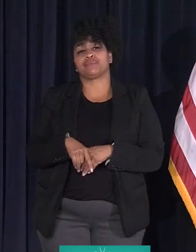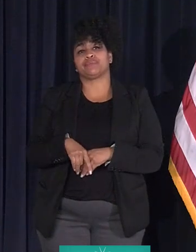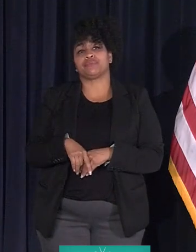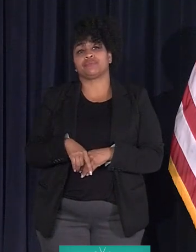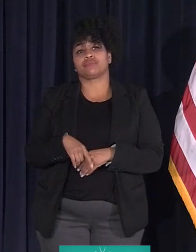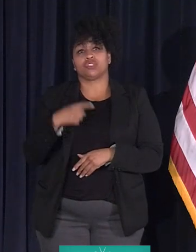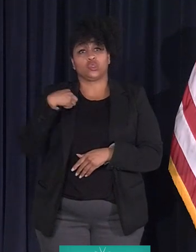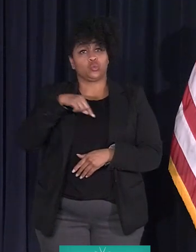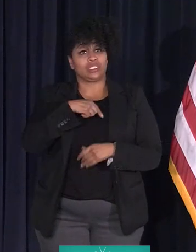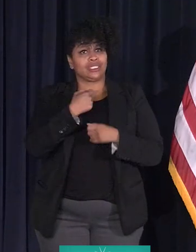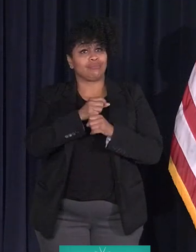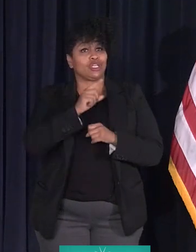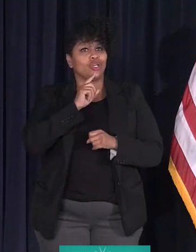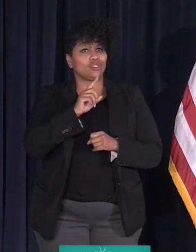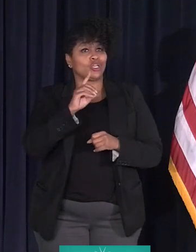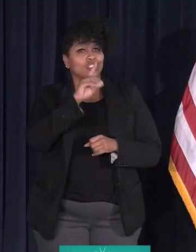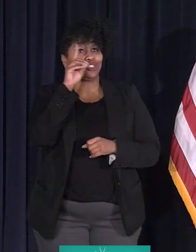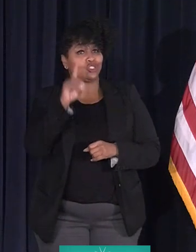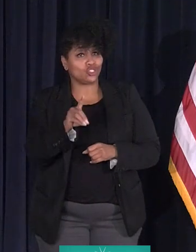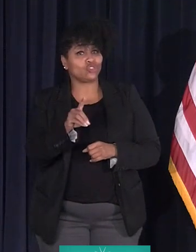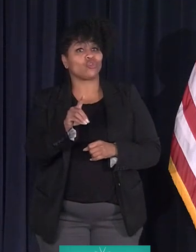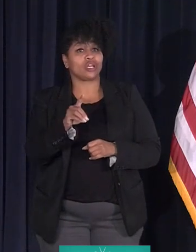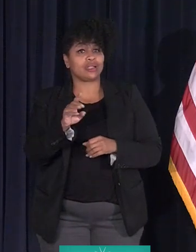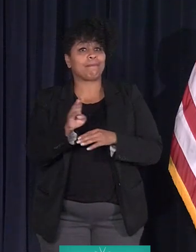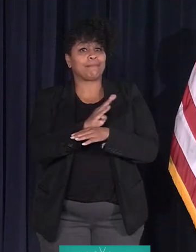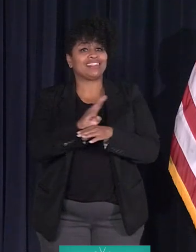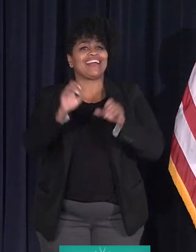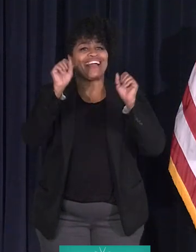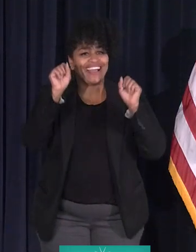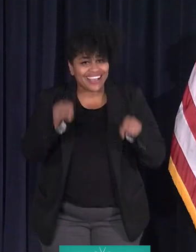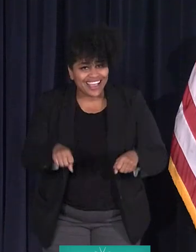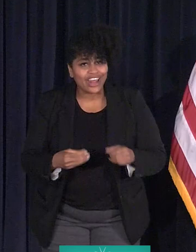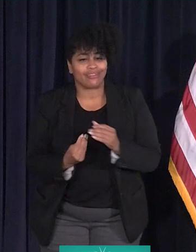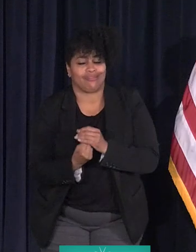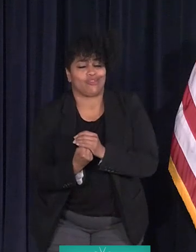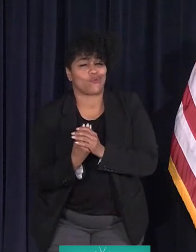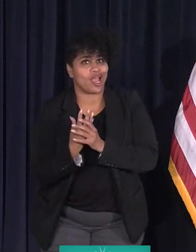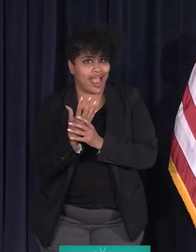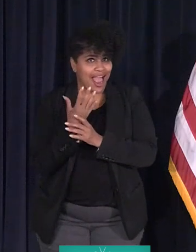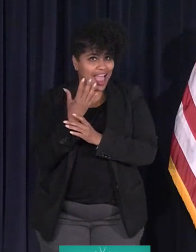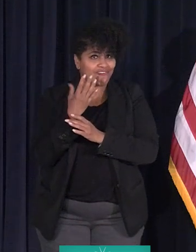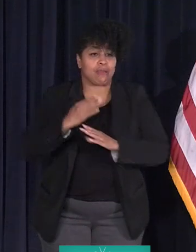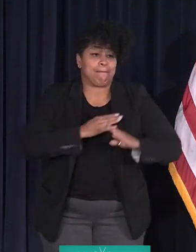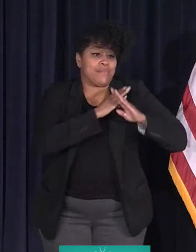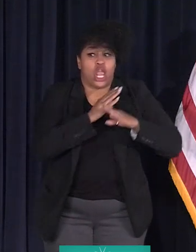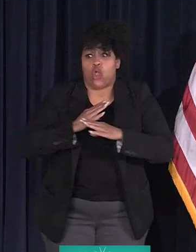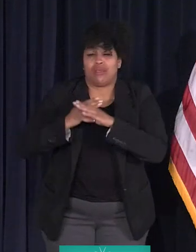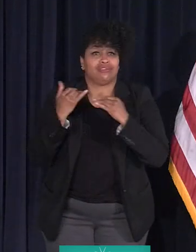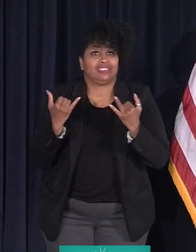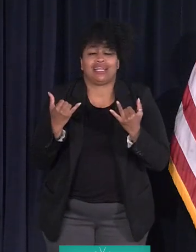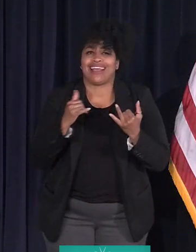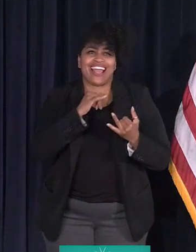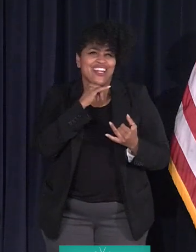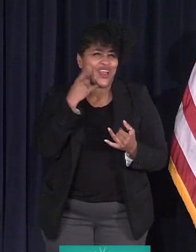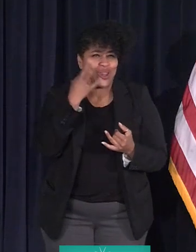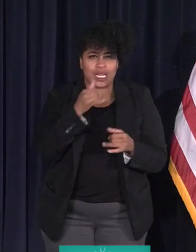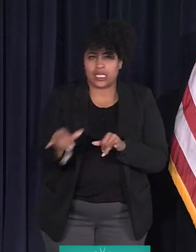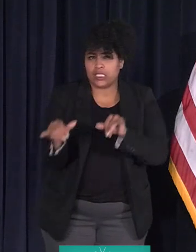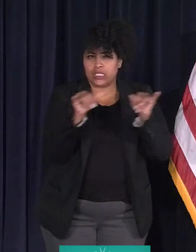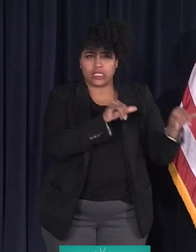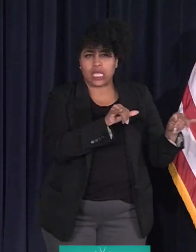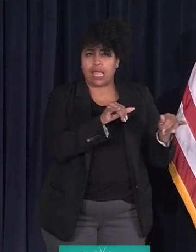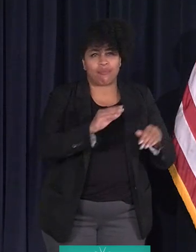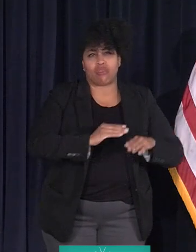We make sure Detroit businesses can thrive. Barriers today don't often look like the barriers Dr. King spoke